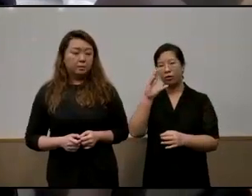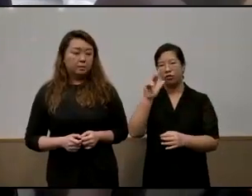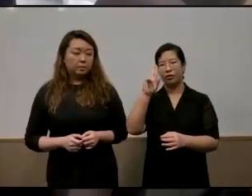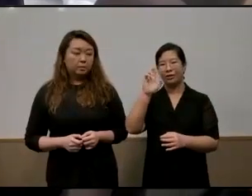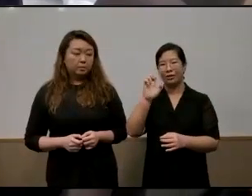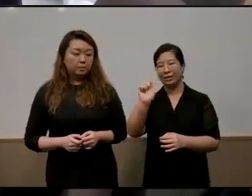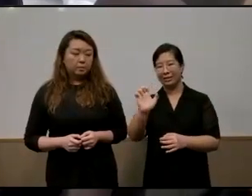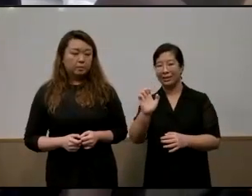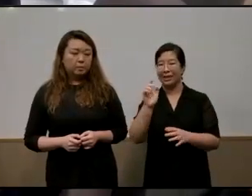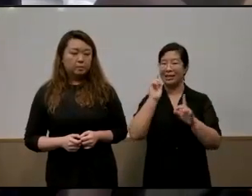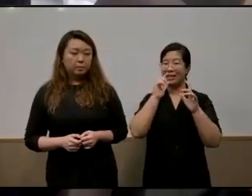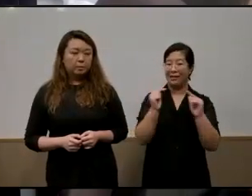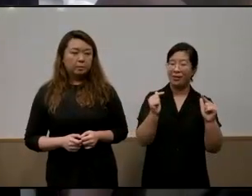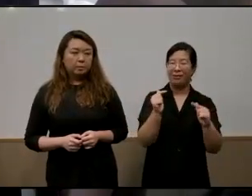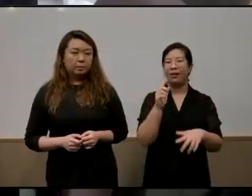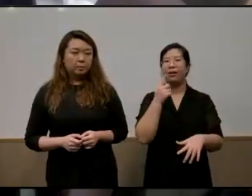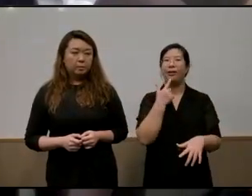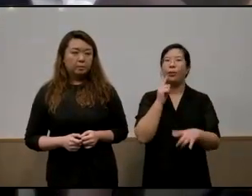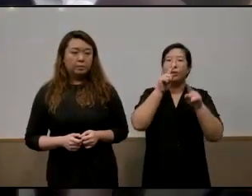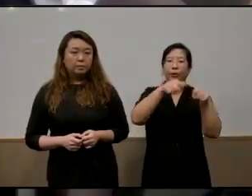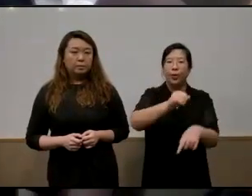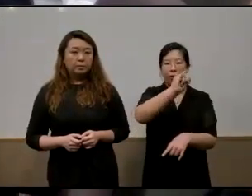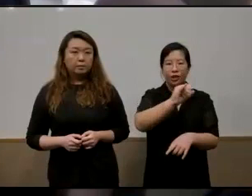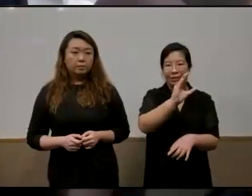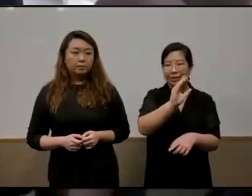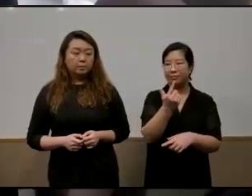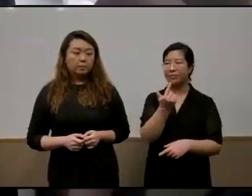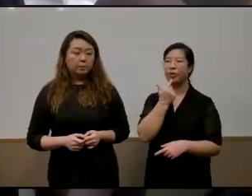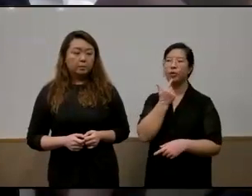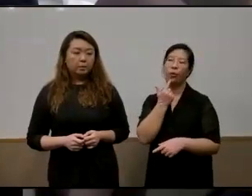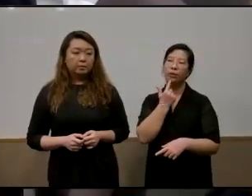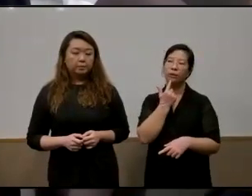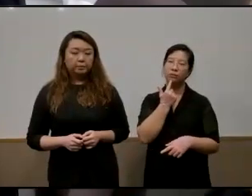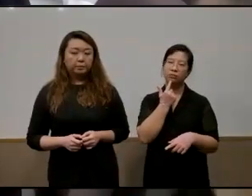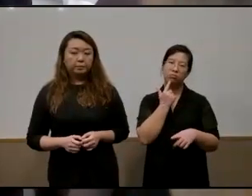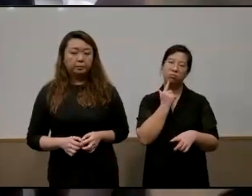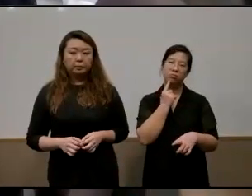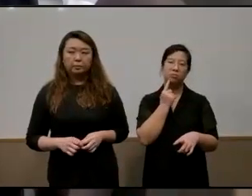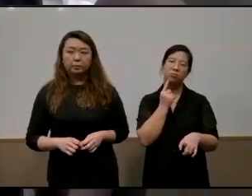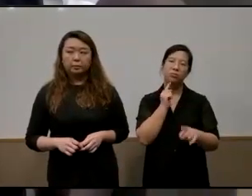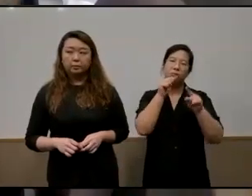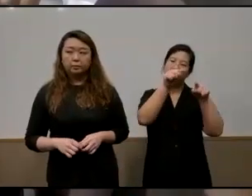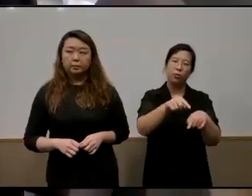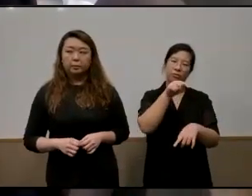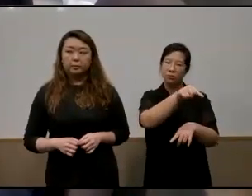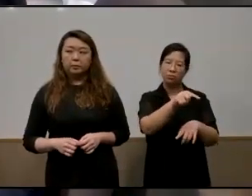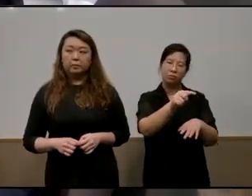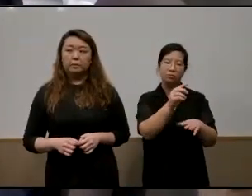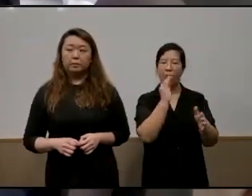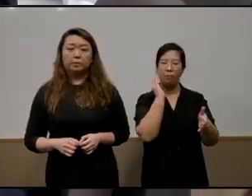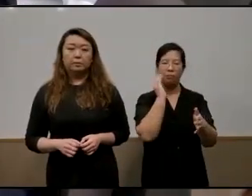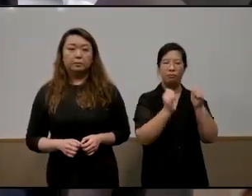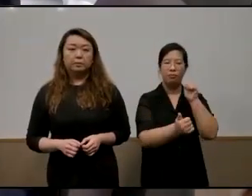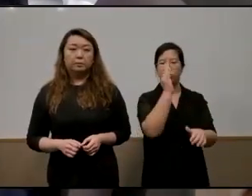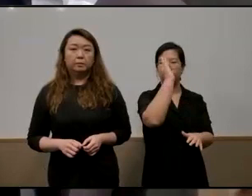they didn't want to go to jc you know they didn't want to go to like the um what uh what was commonly understood as like the most straightforward routes to